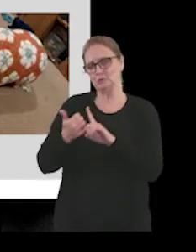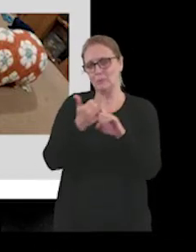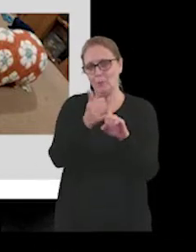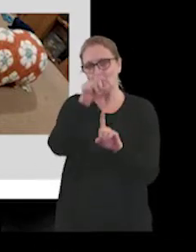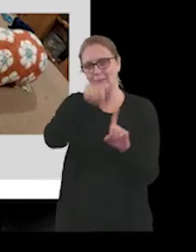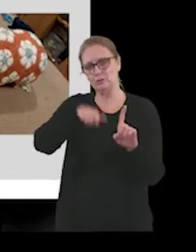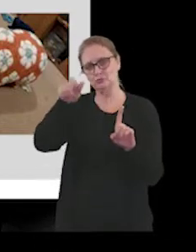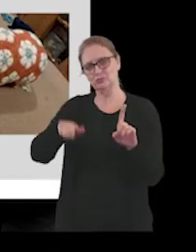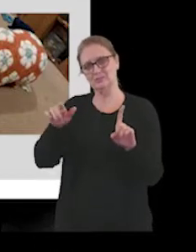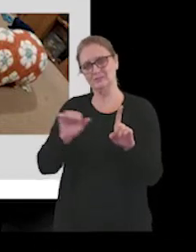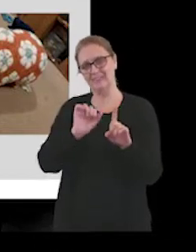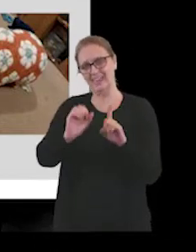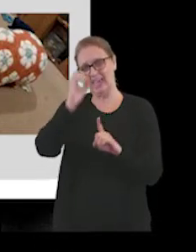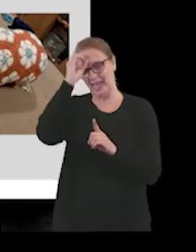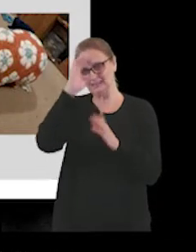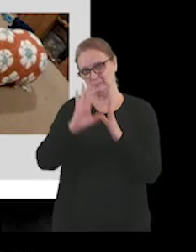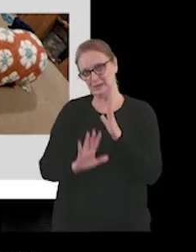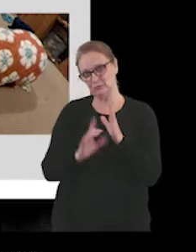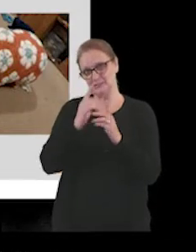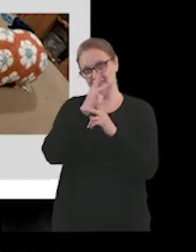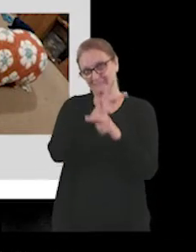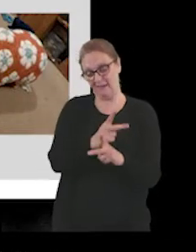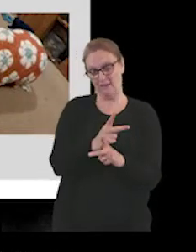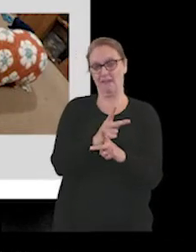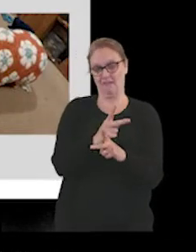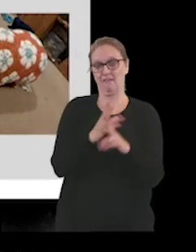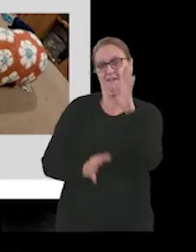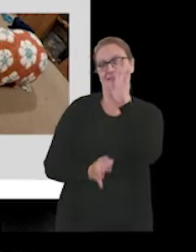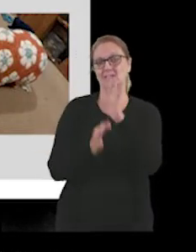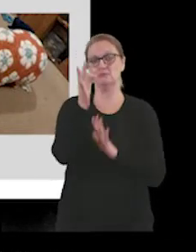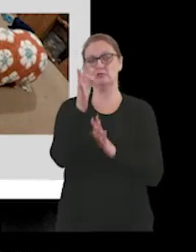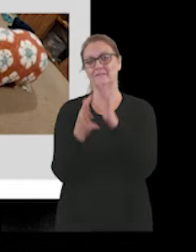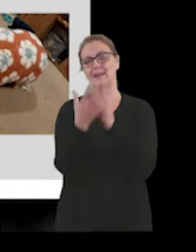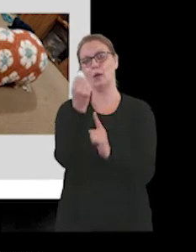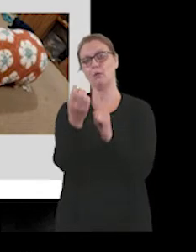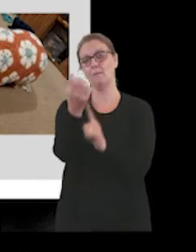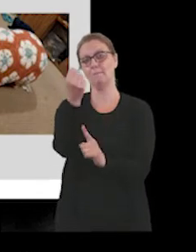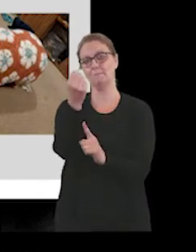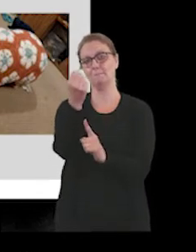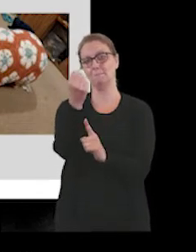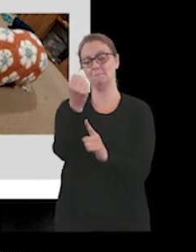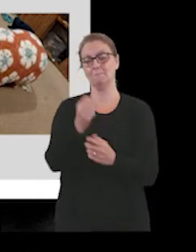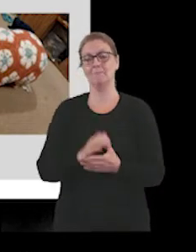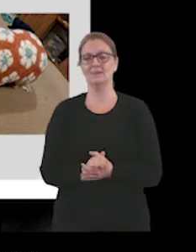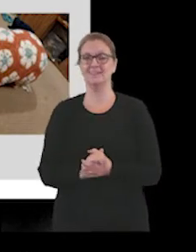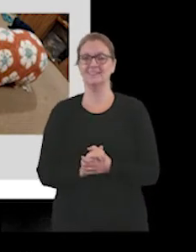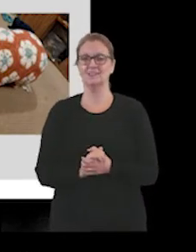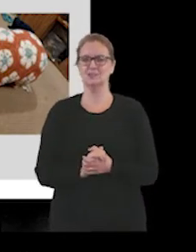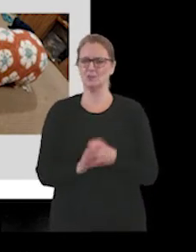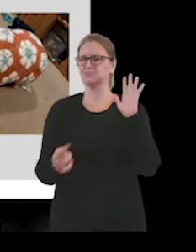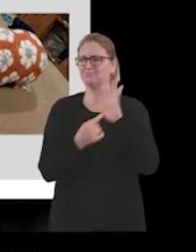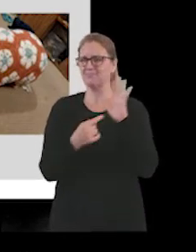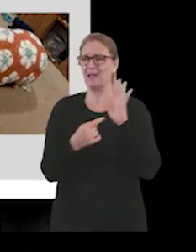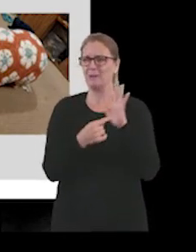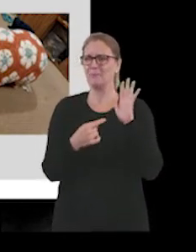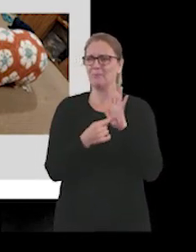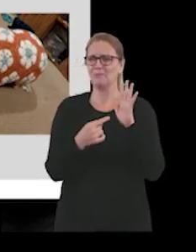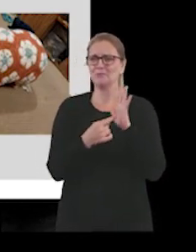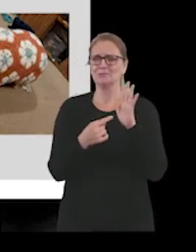for their experience of care and for improving outcomes. And so it's a really important